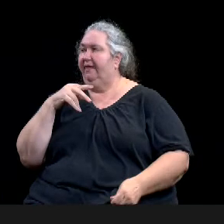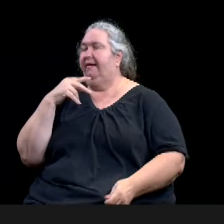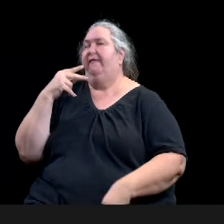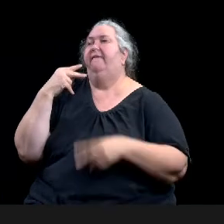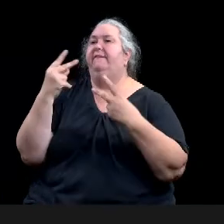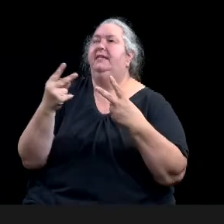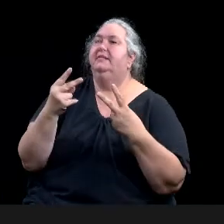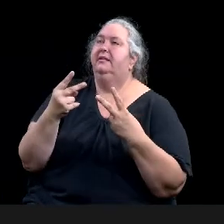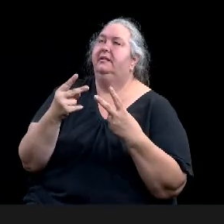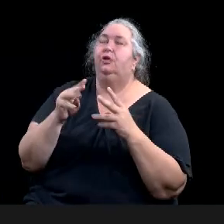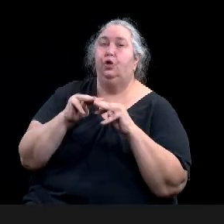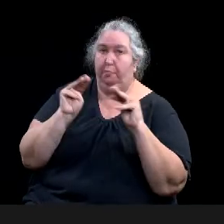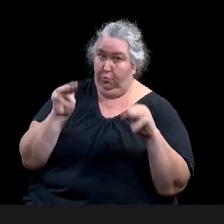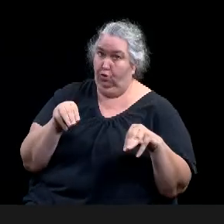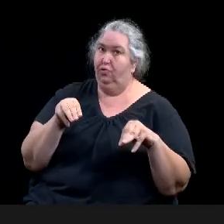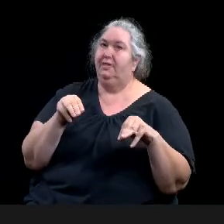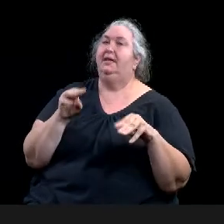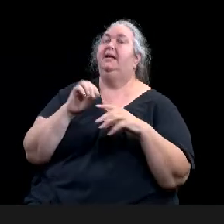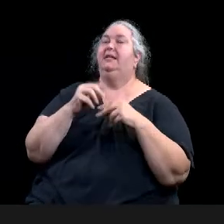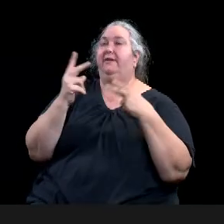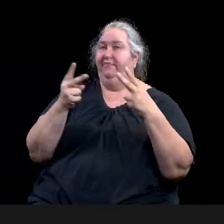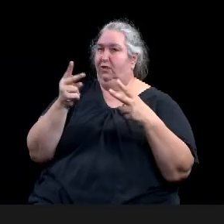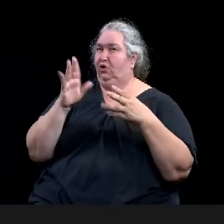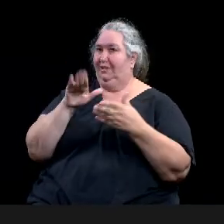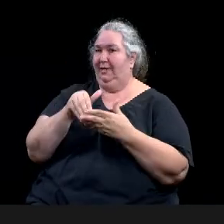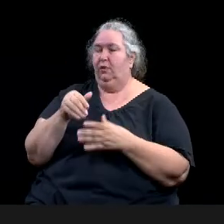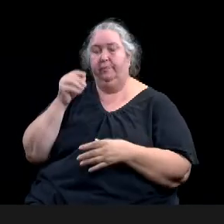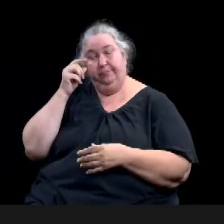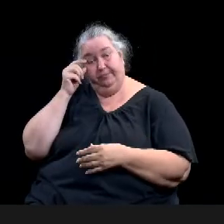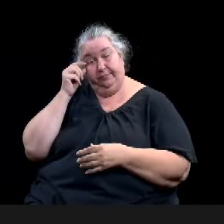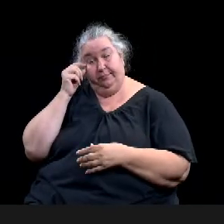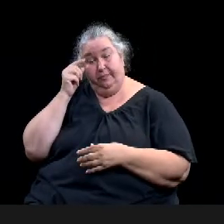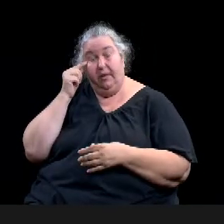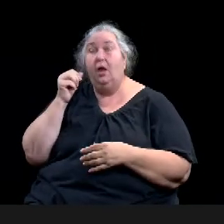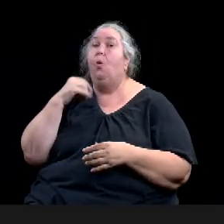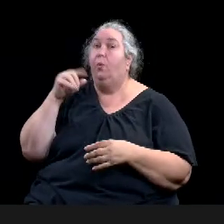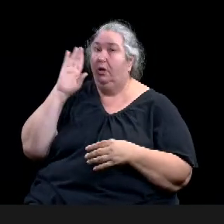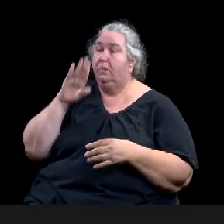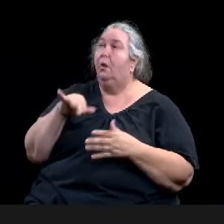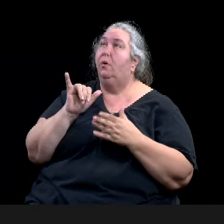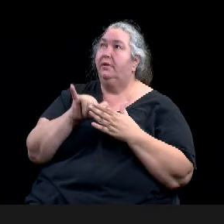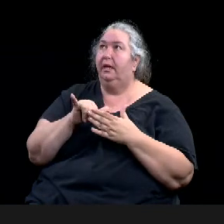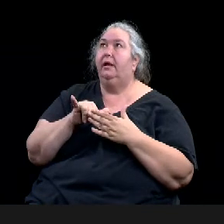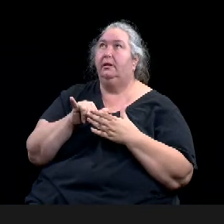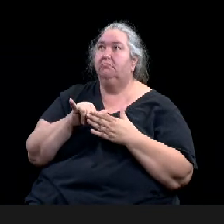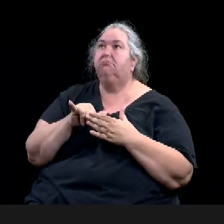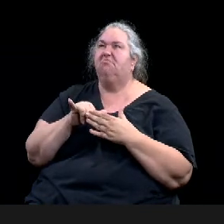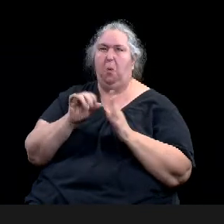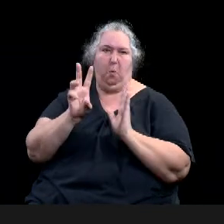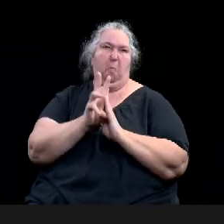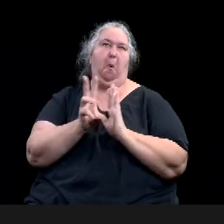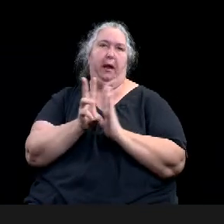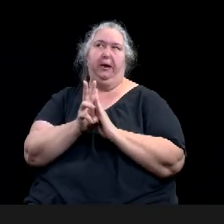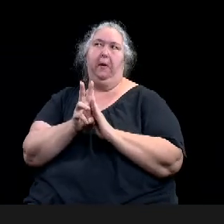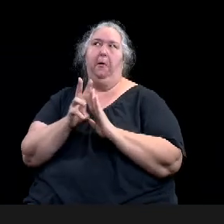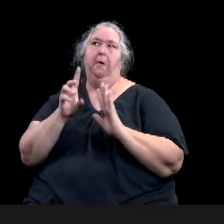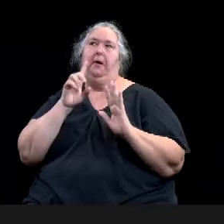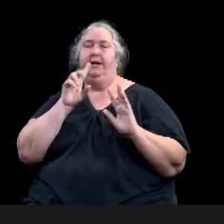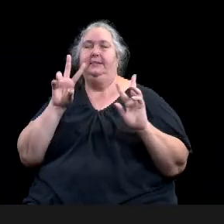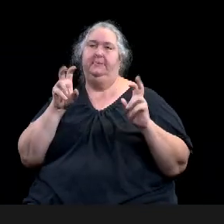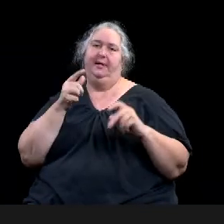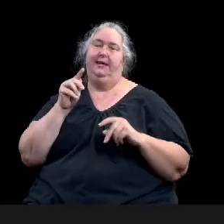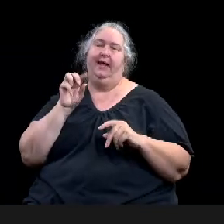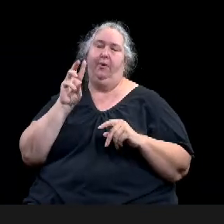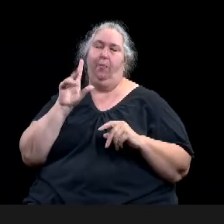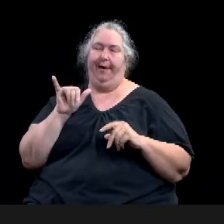with the nine new hotel and the new riverfront development that's underway. Um, we know that this will provide